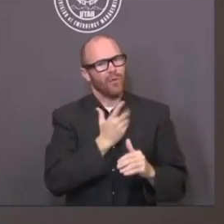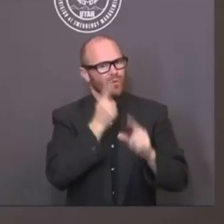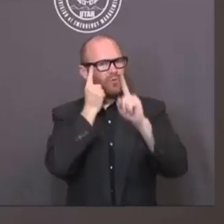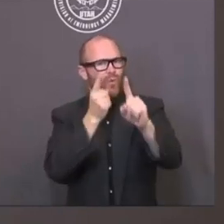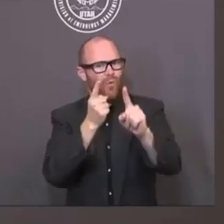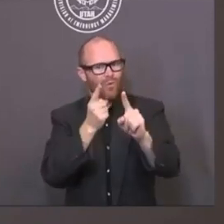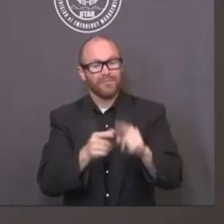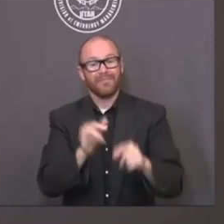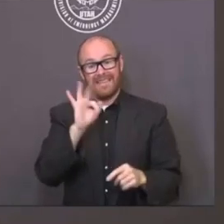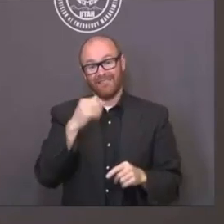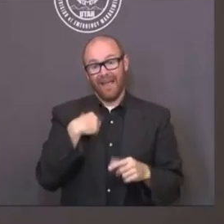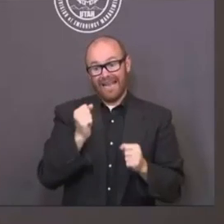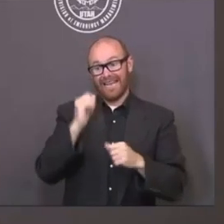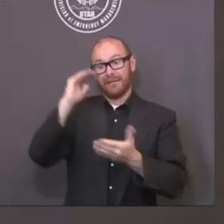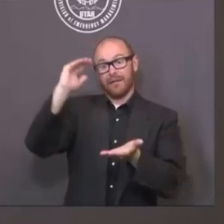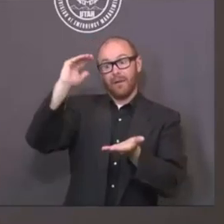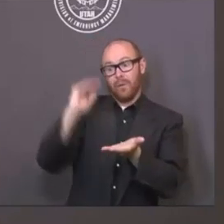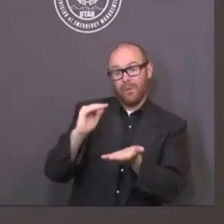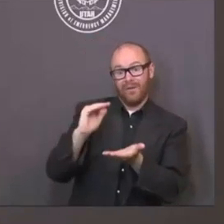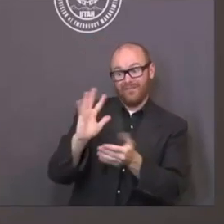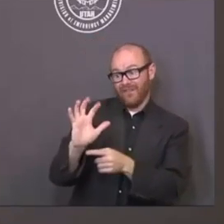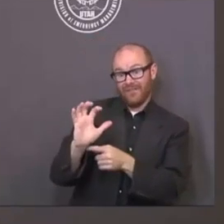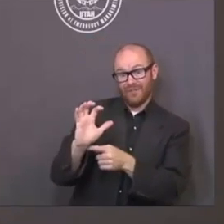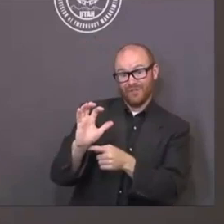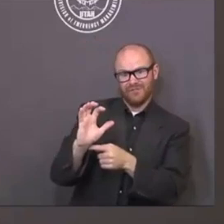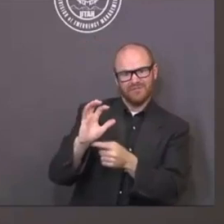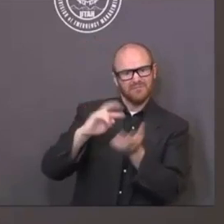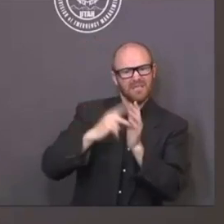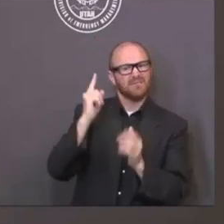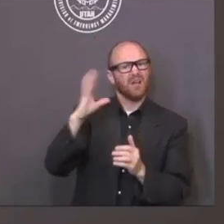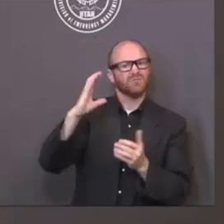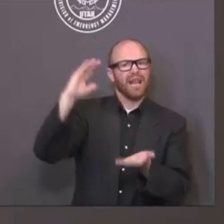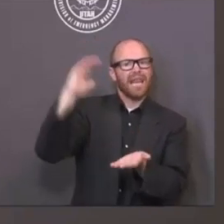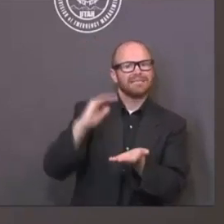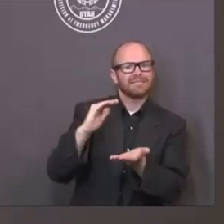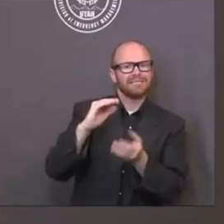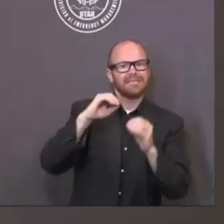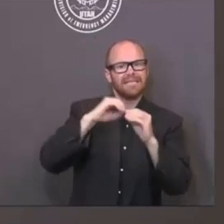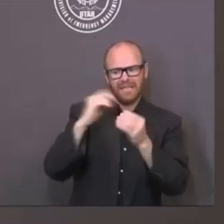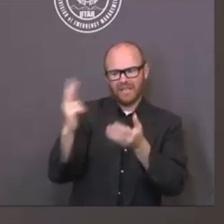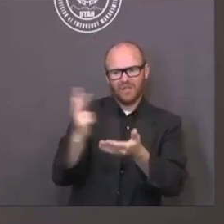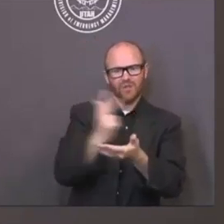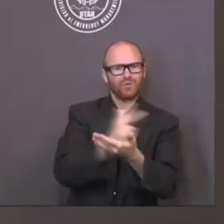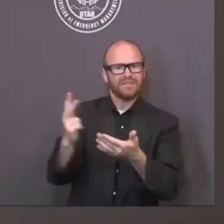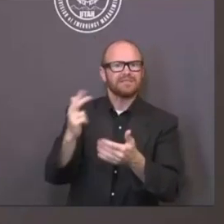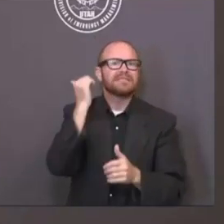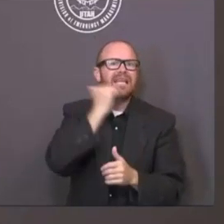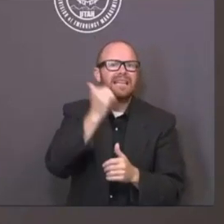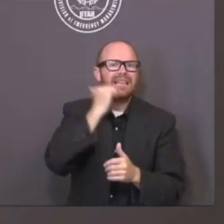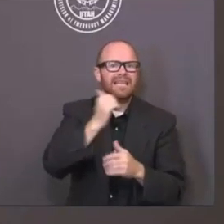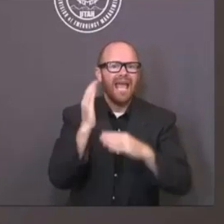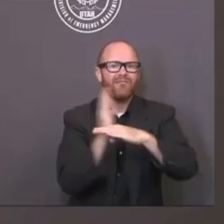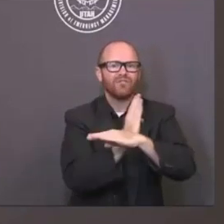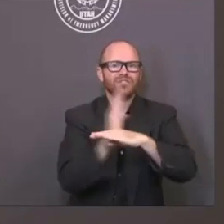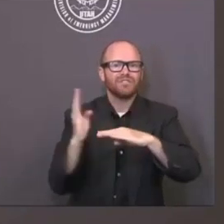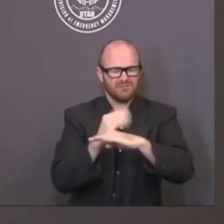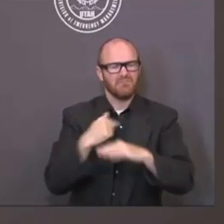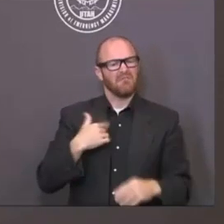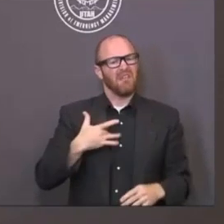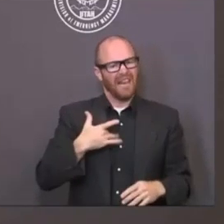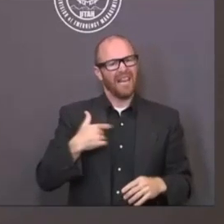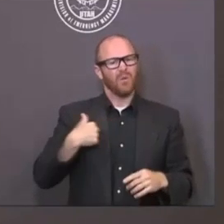target point, is to see what we can do in these next two and a half to three weeks to turn this around and say, by August 1st, let's get below